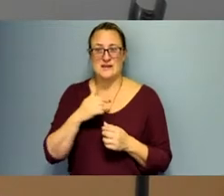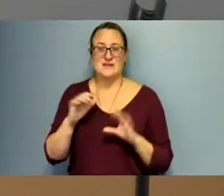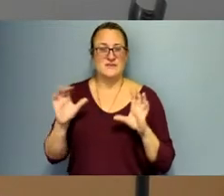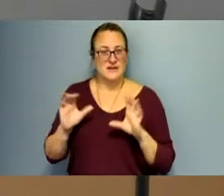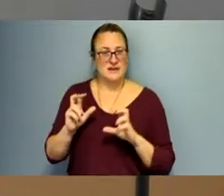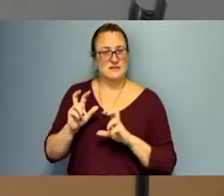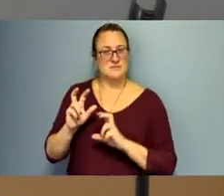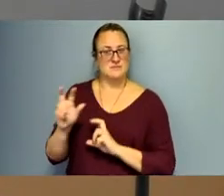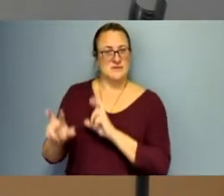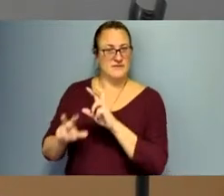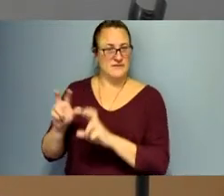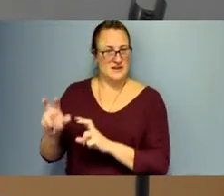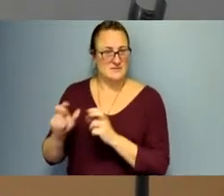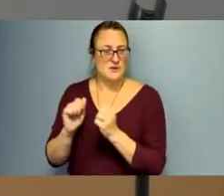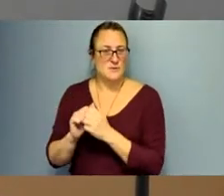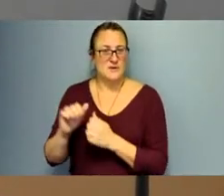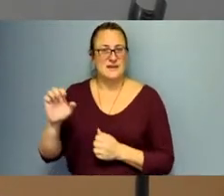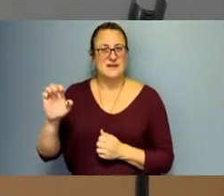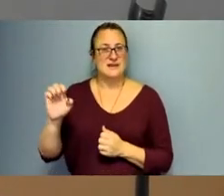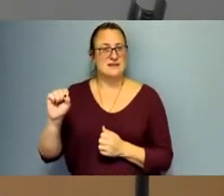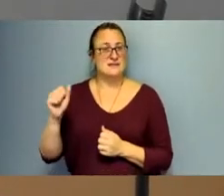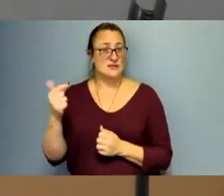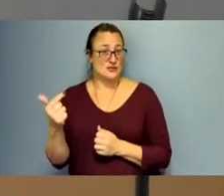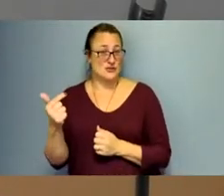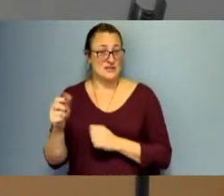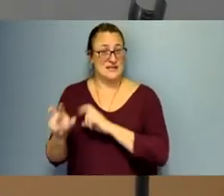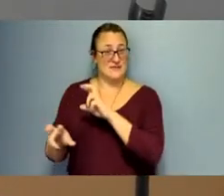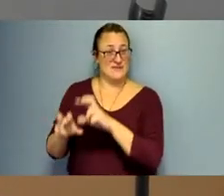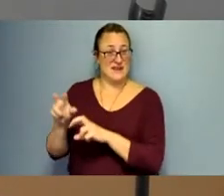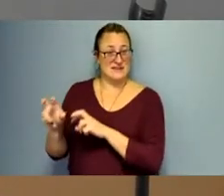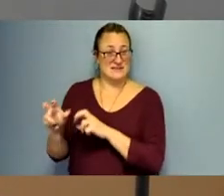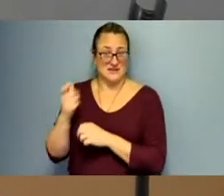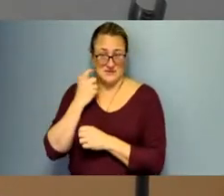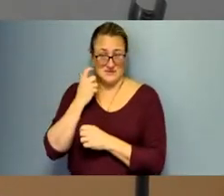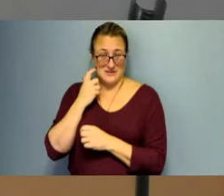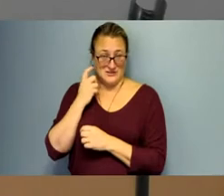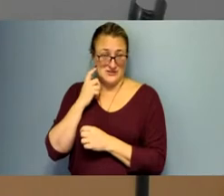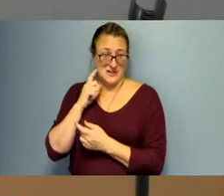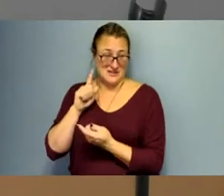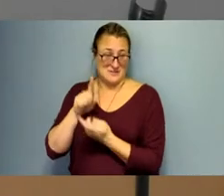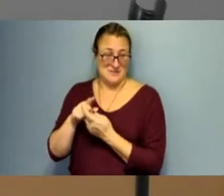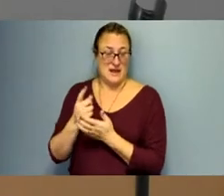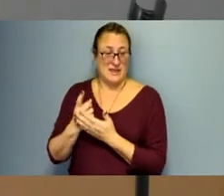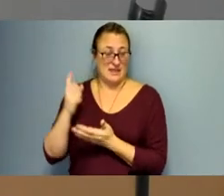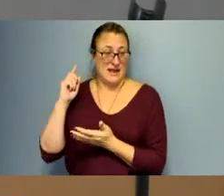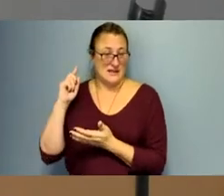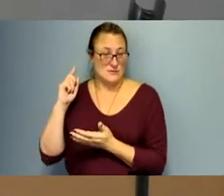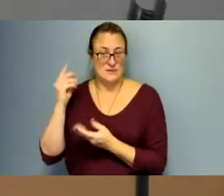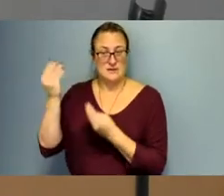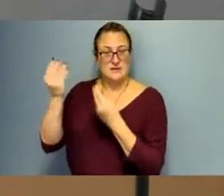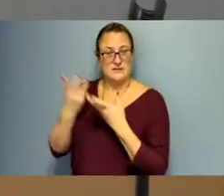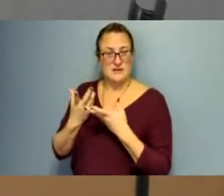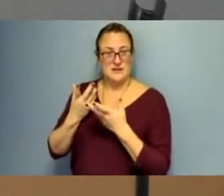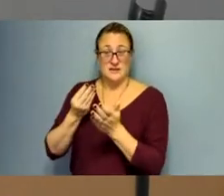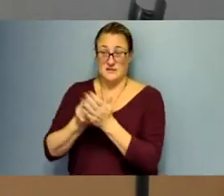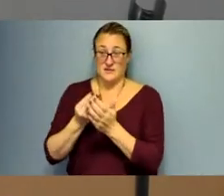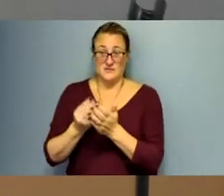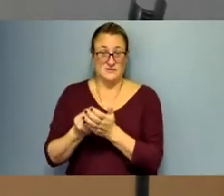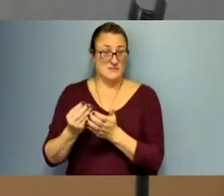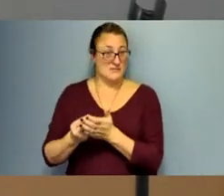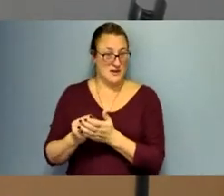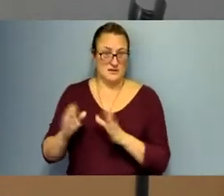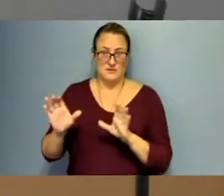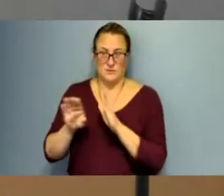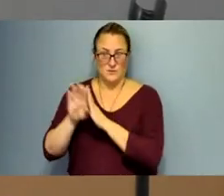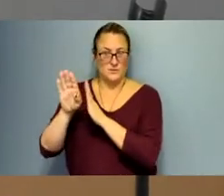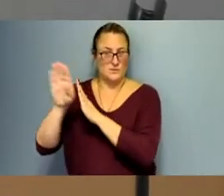with our ESG investing. We got word last week when we went with our fund manager that those funds are performing very well.